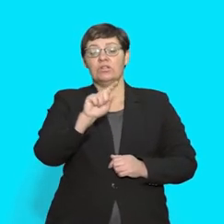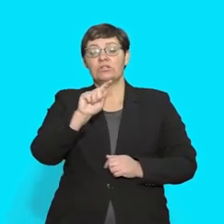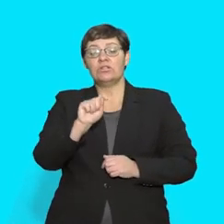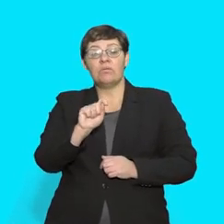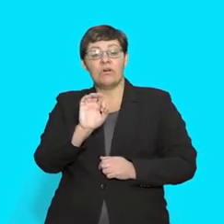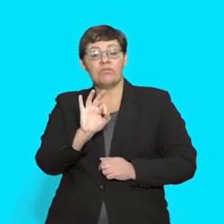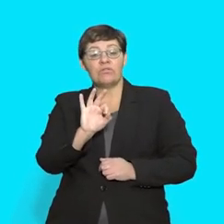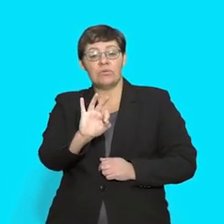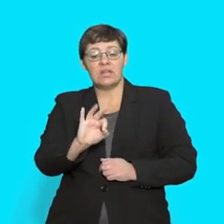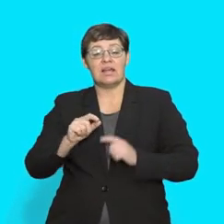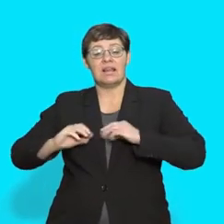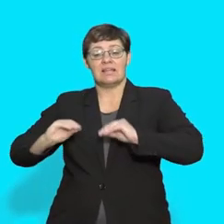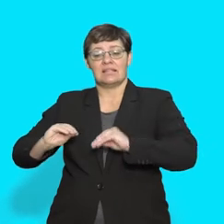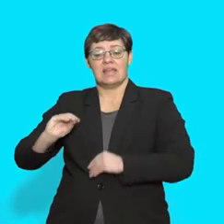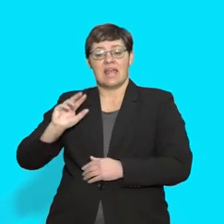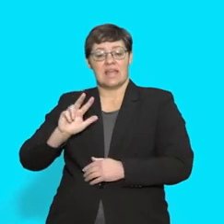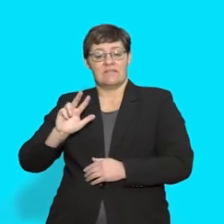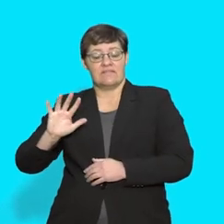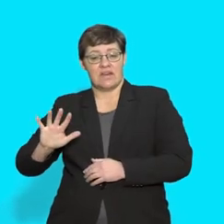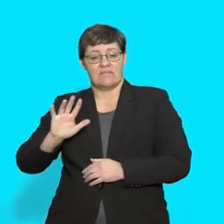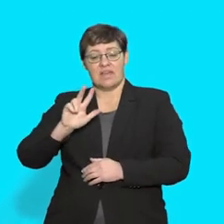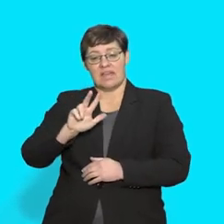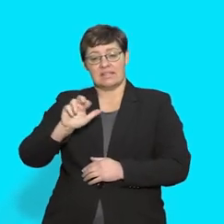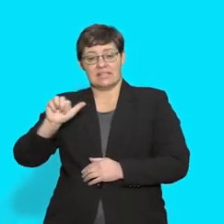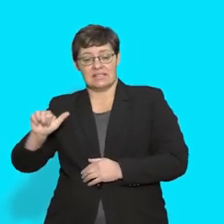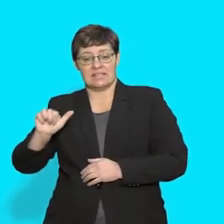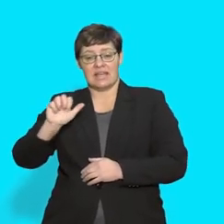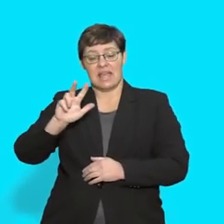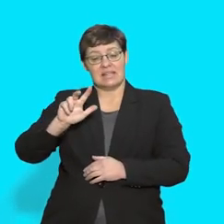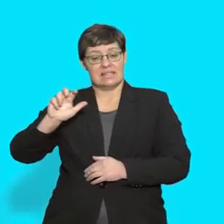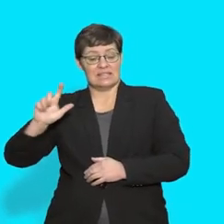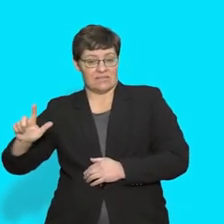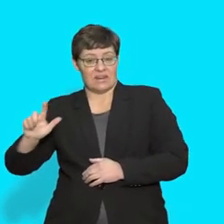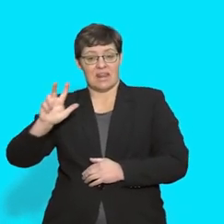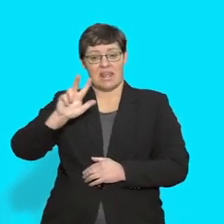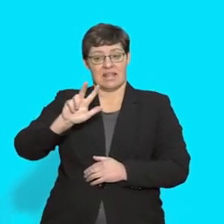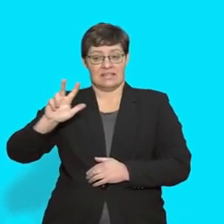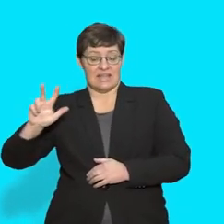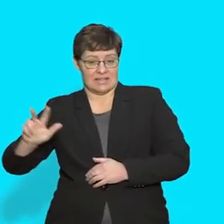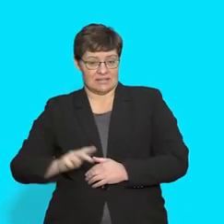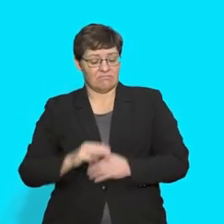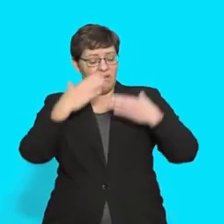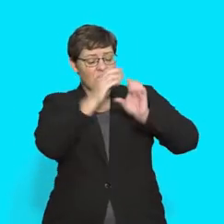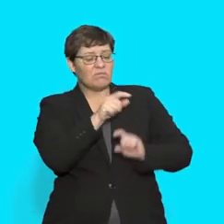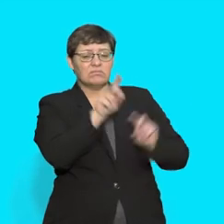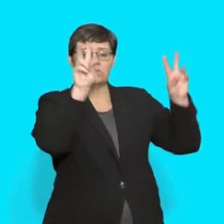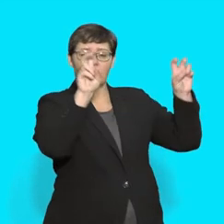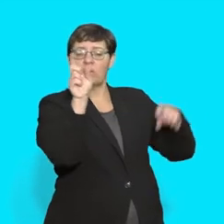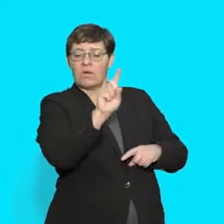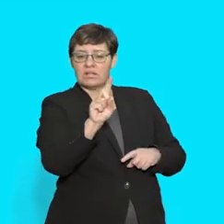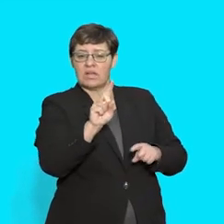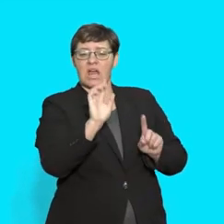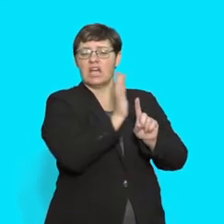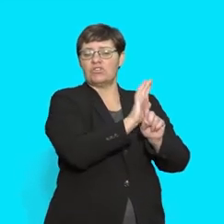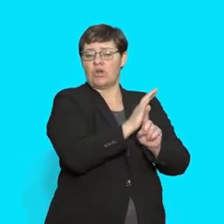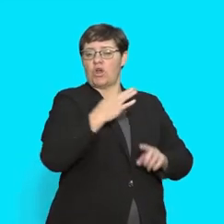86, 87, and 88. In this lesson, the topics we will focus on are the story of Shadow